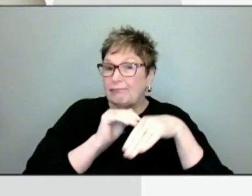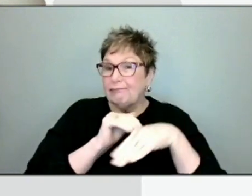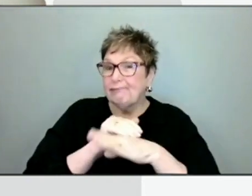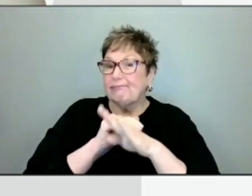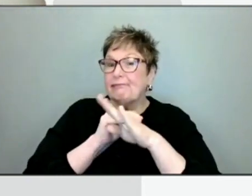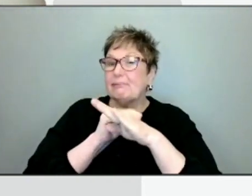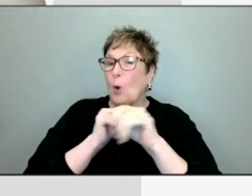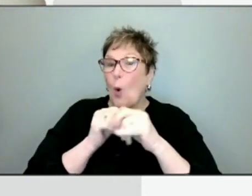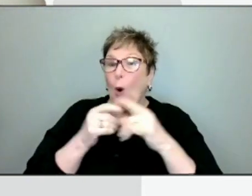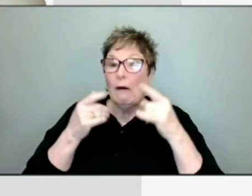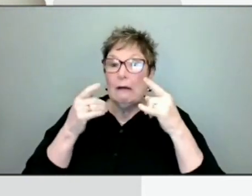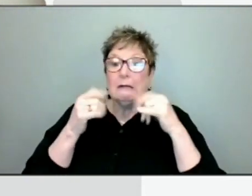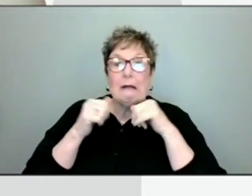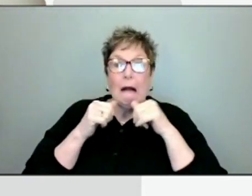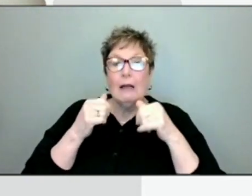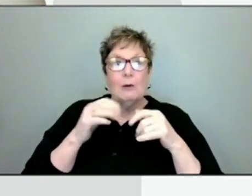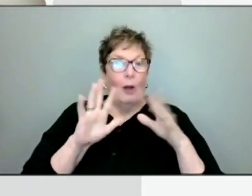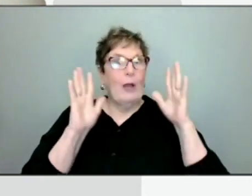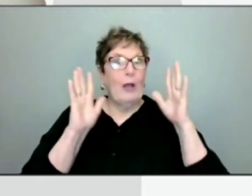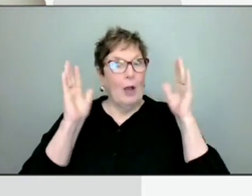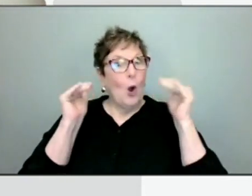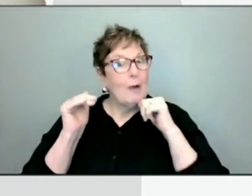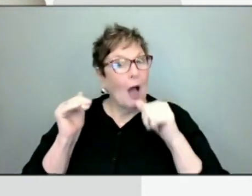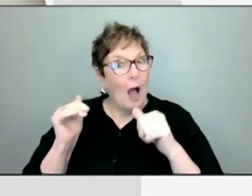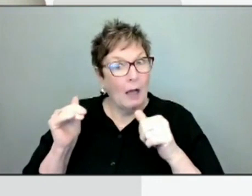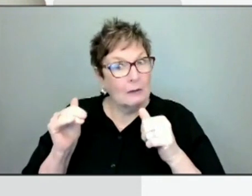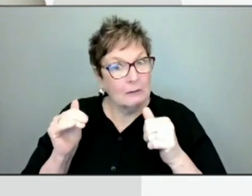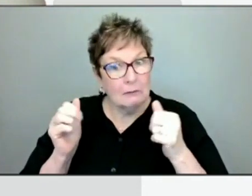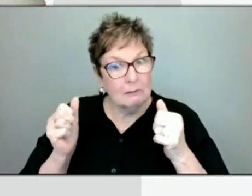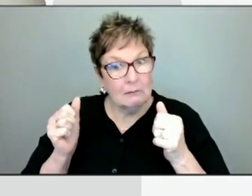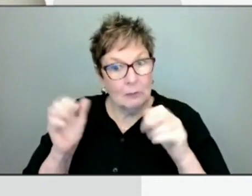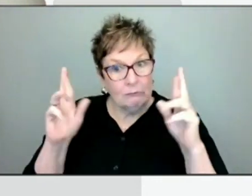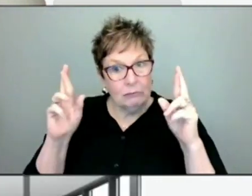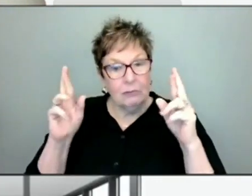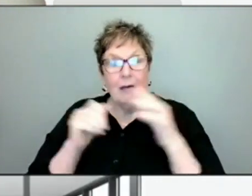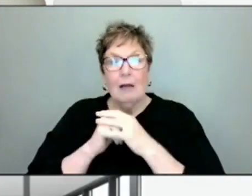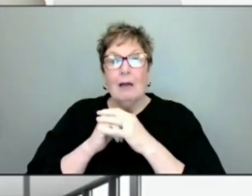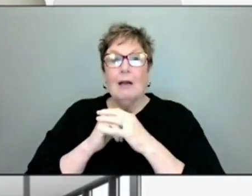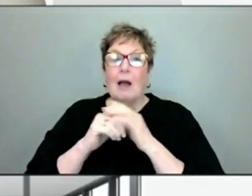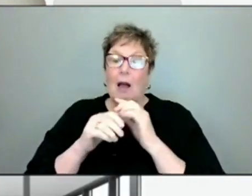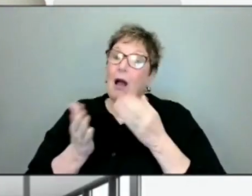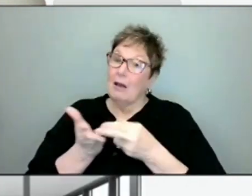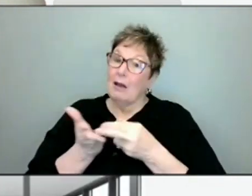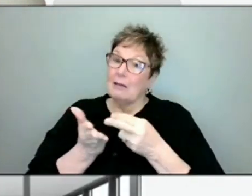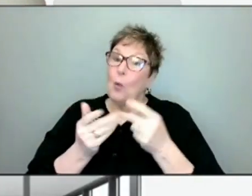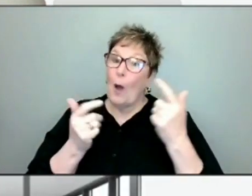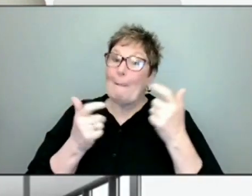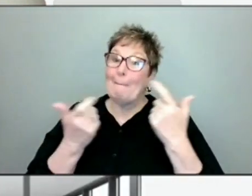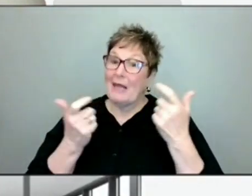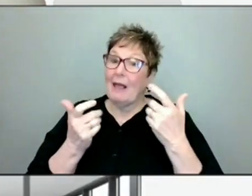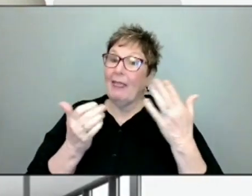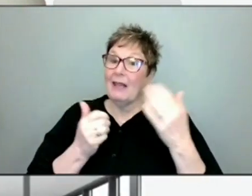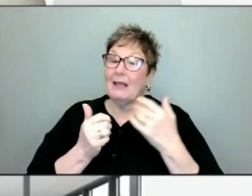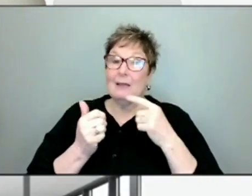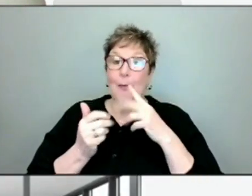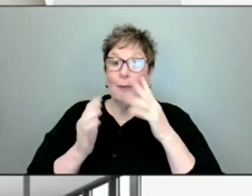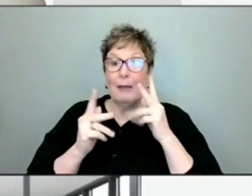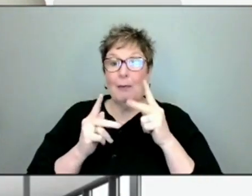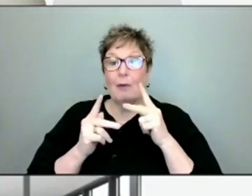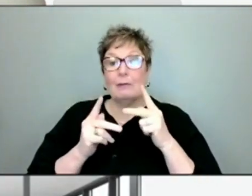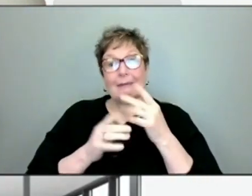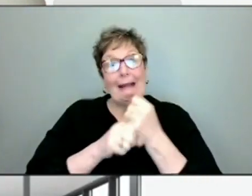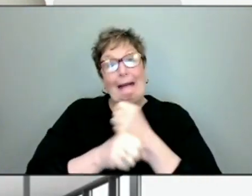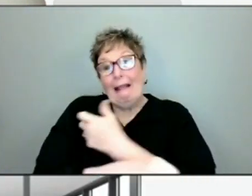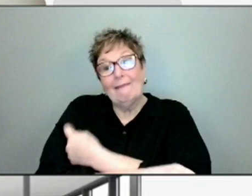We're hoping not. And to be perfectly honest, one of the biggest keys to this is people getting vaccinated.